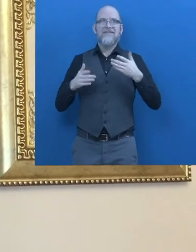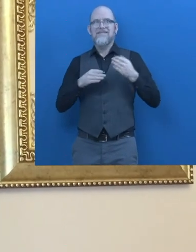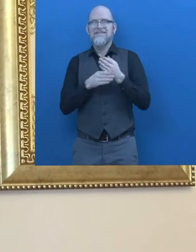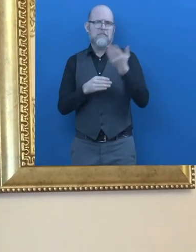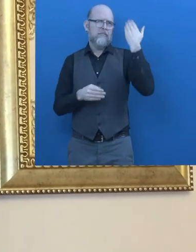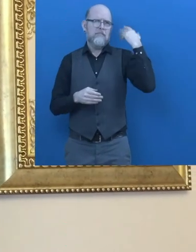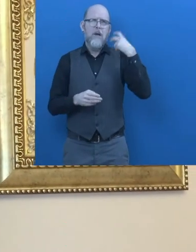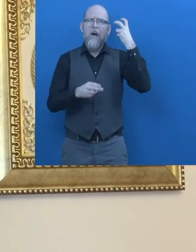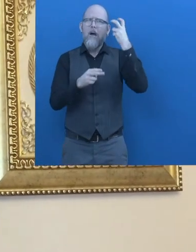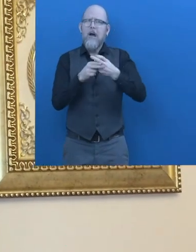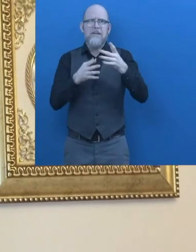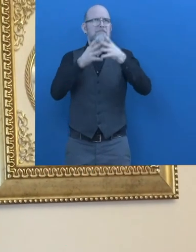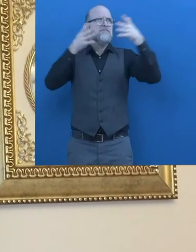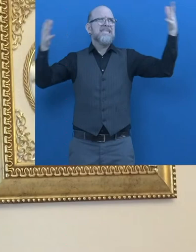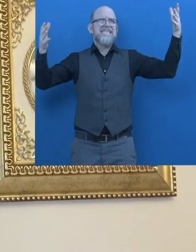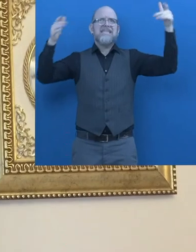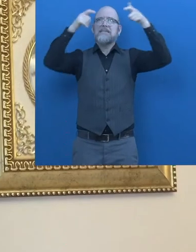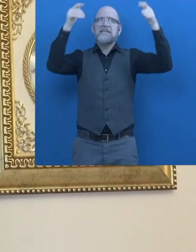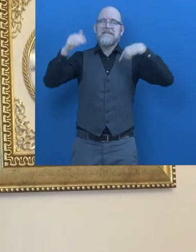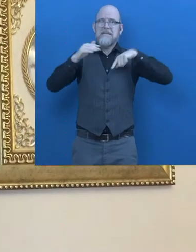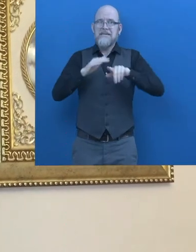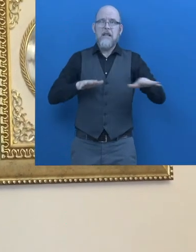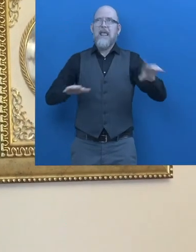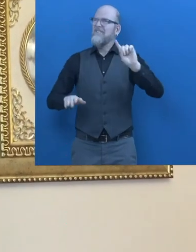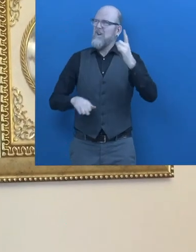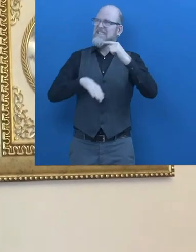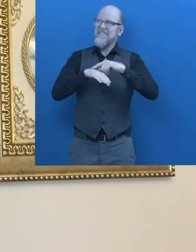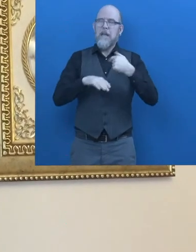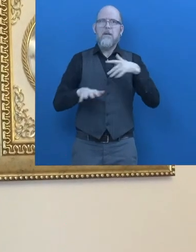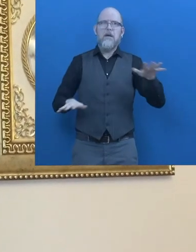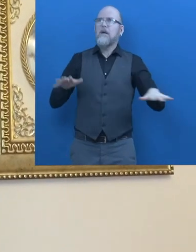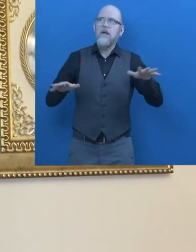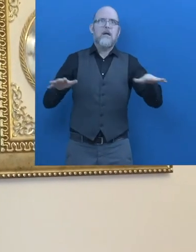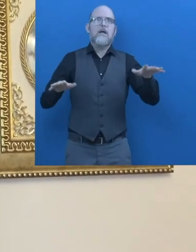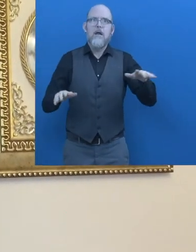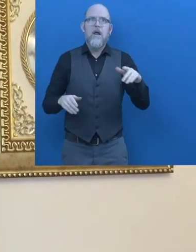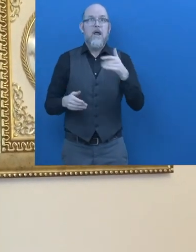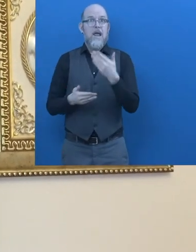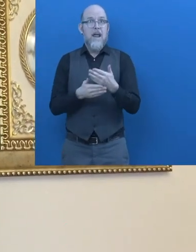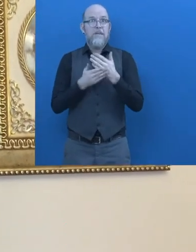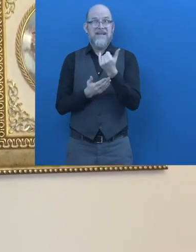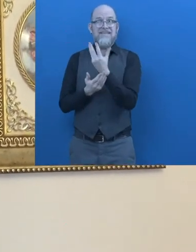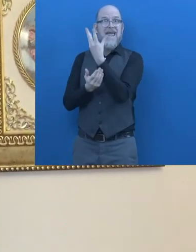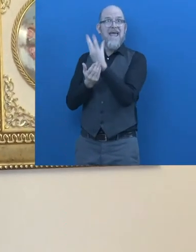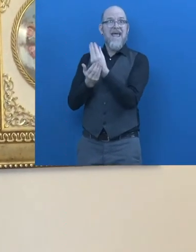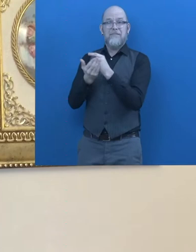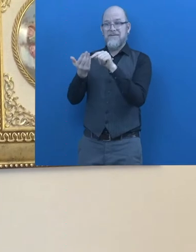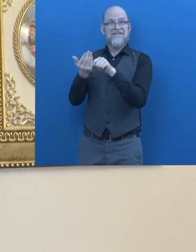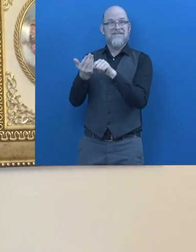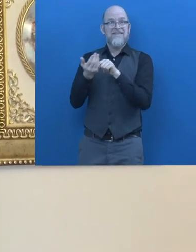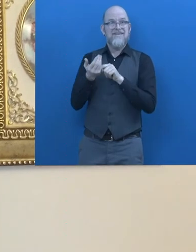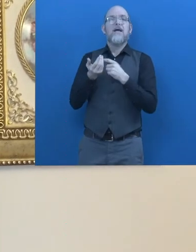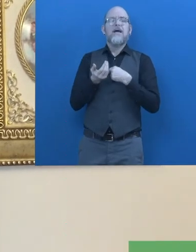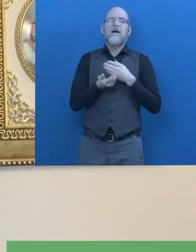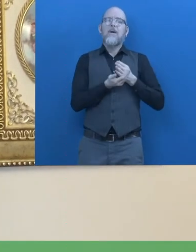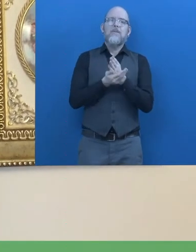big and complex places that I don't know of and I've never been to. Now that I have blend doors uploaded in my phone,